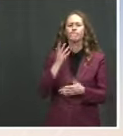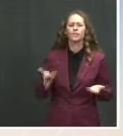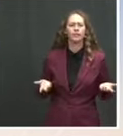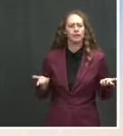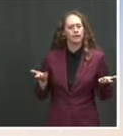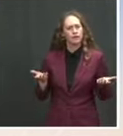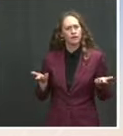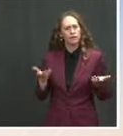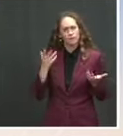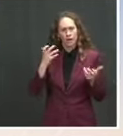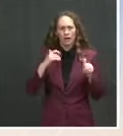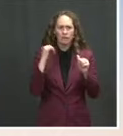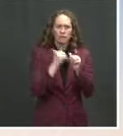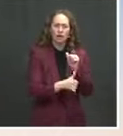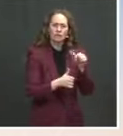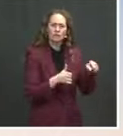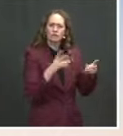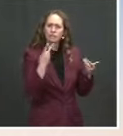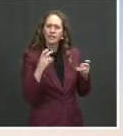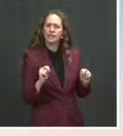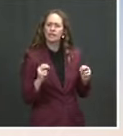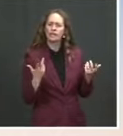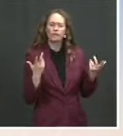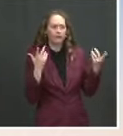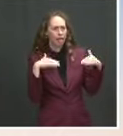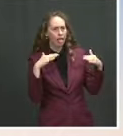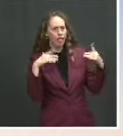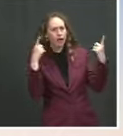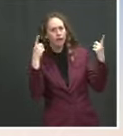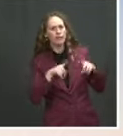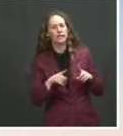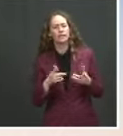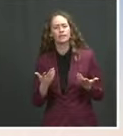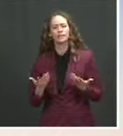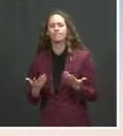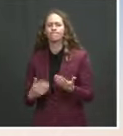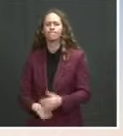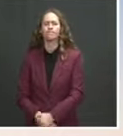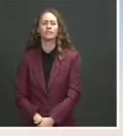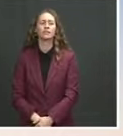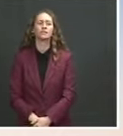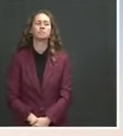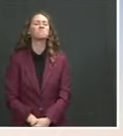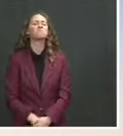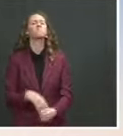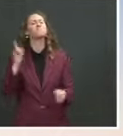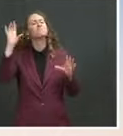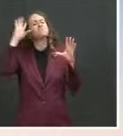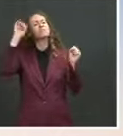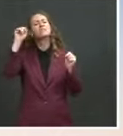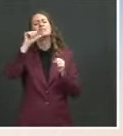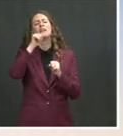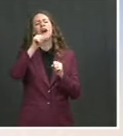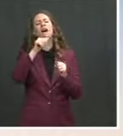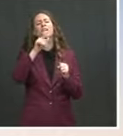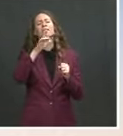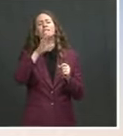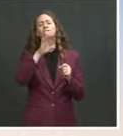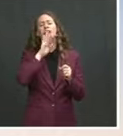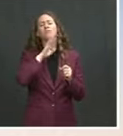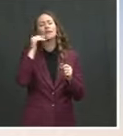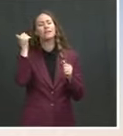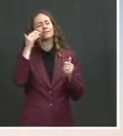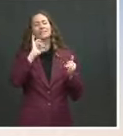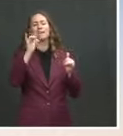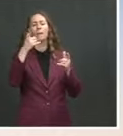President has a benefit of 36 years in the Senate, where he has seen that the sausage-making is messy. It takes time. There are ups and downs in the